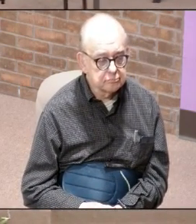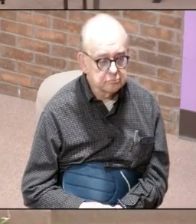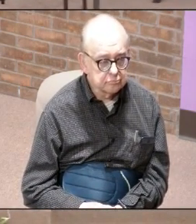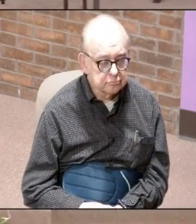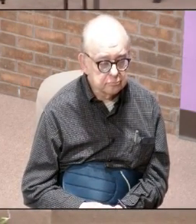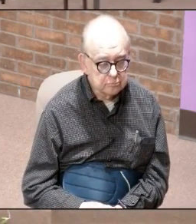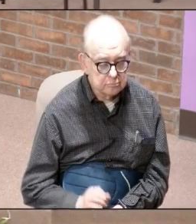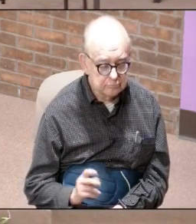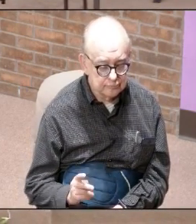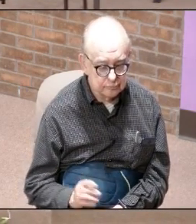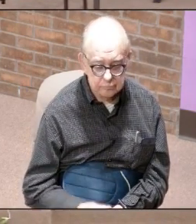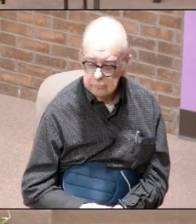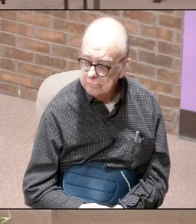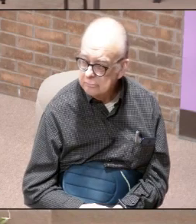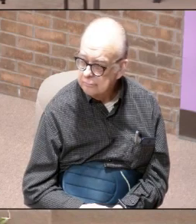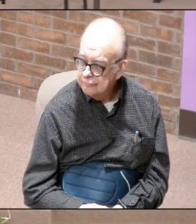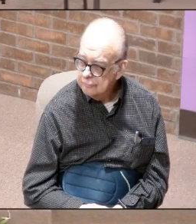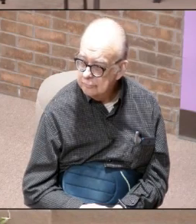okay